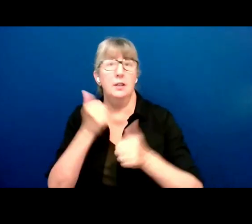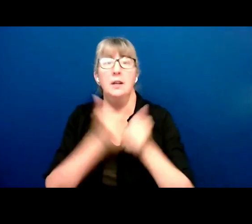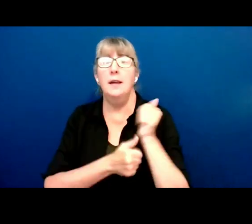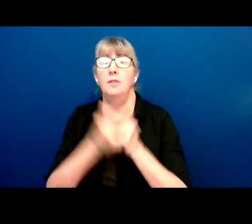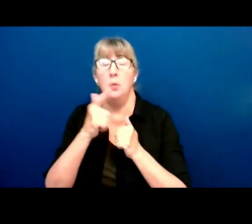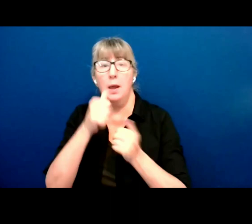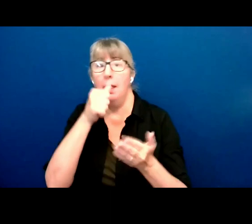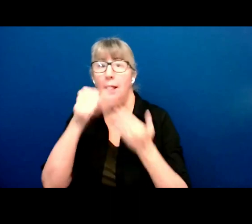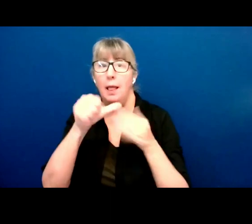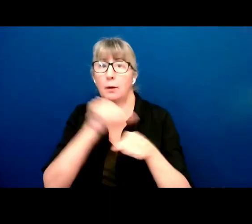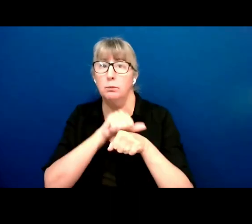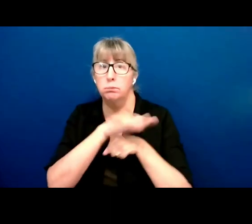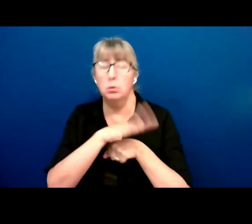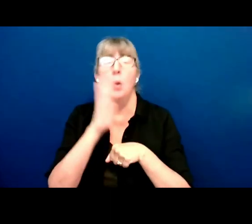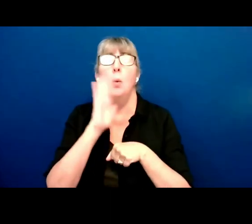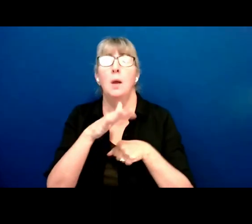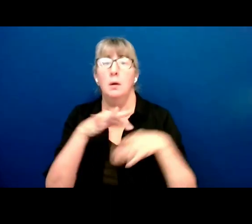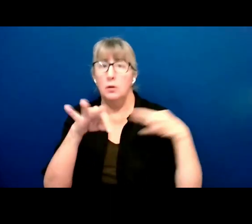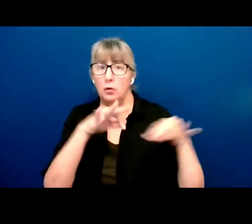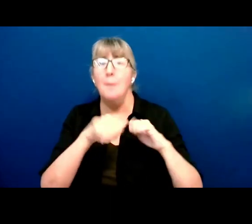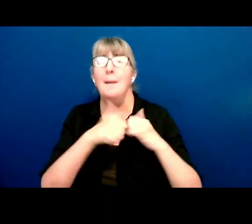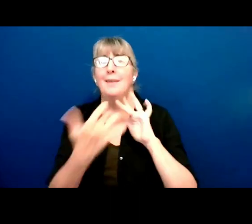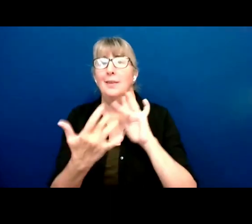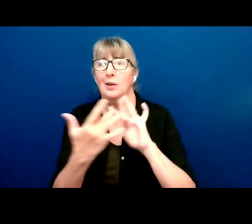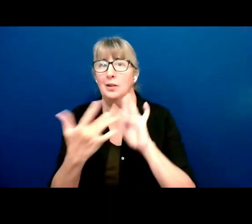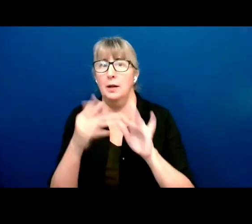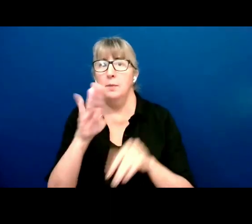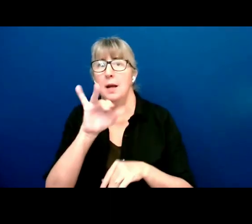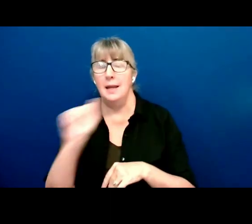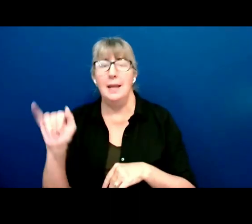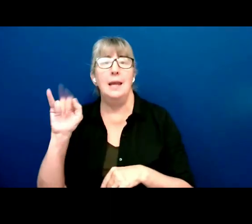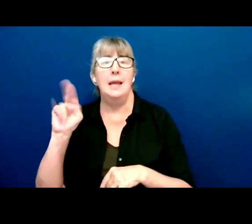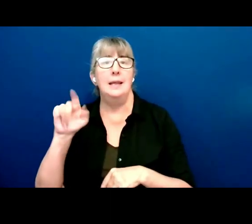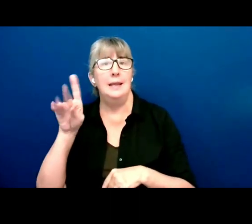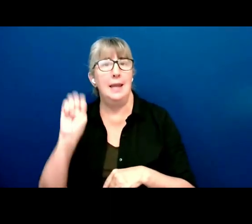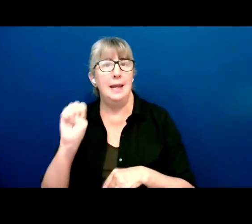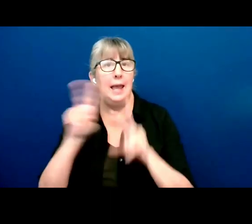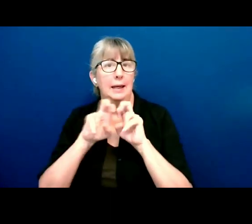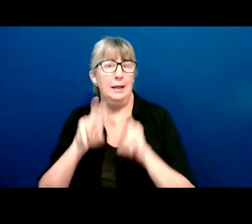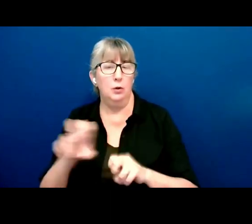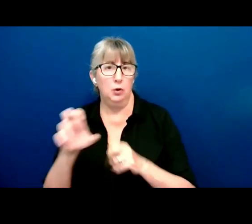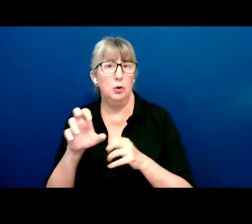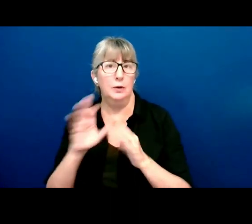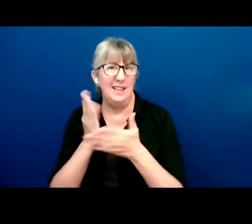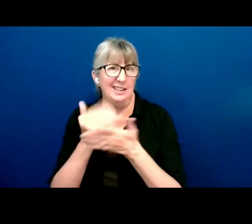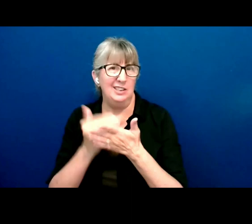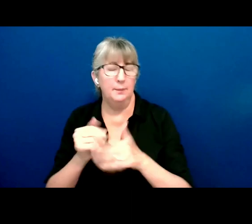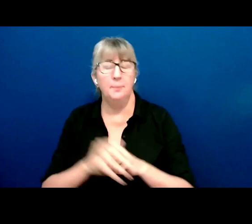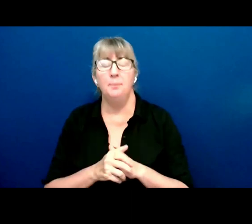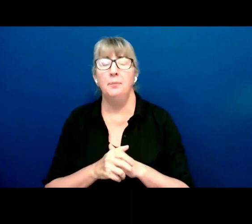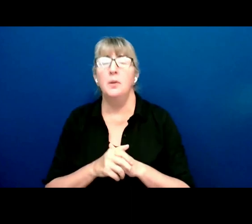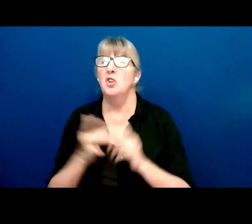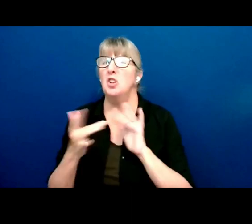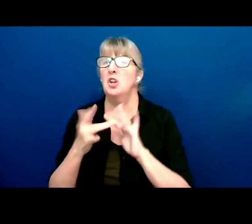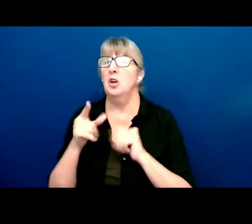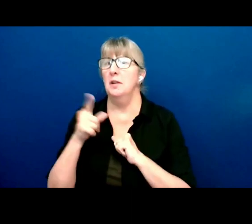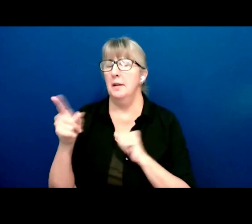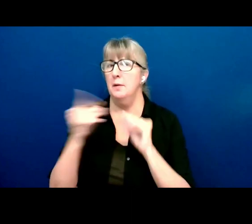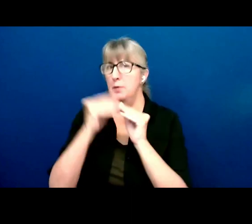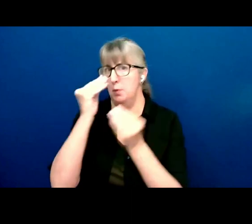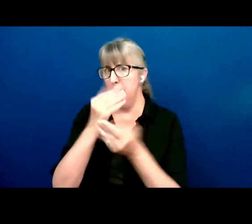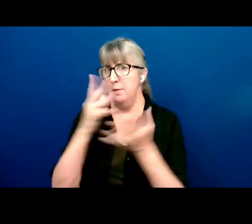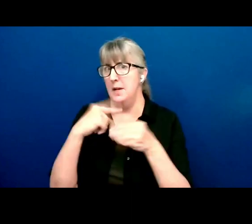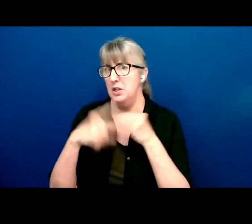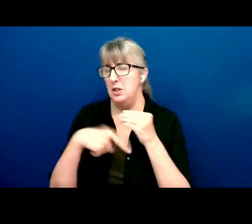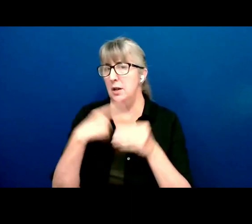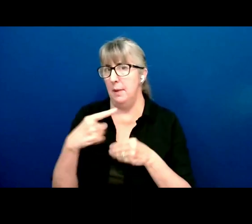describing how to contact BIA intake and analytical section. And you can contact them for more information about the status of